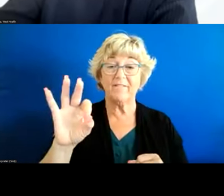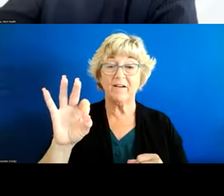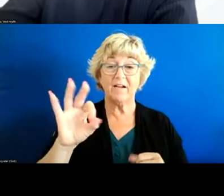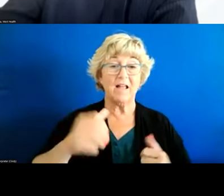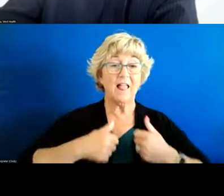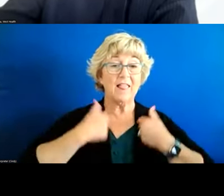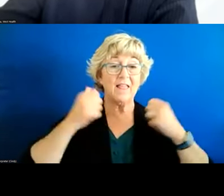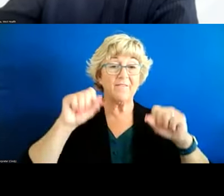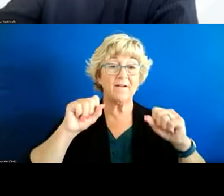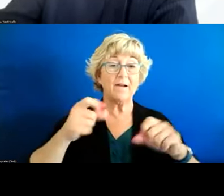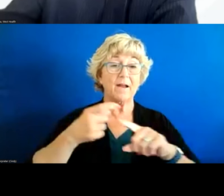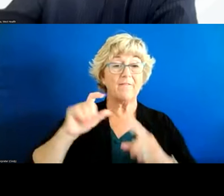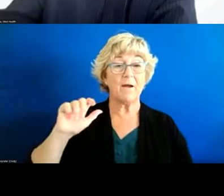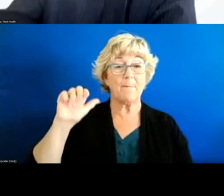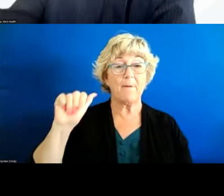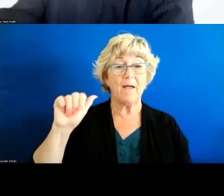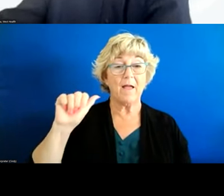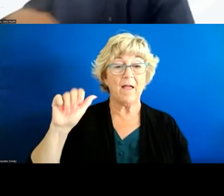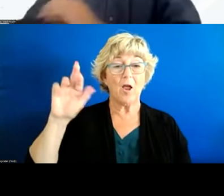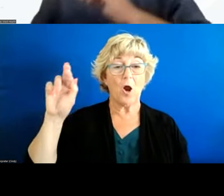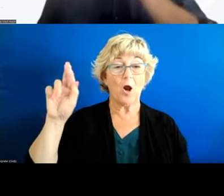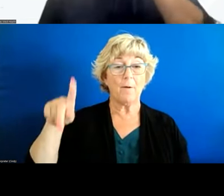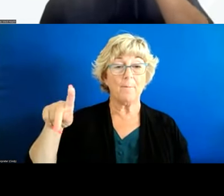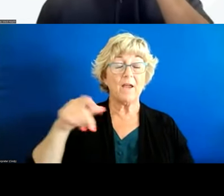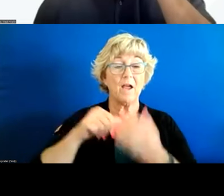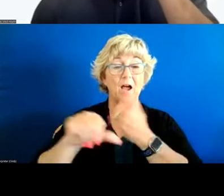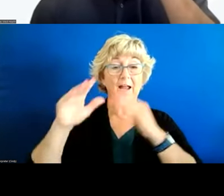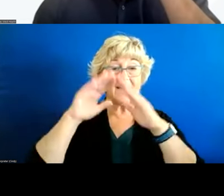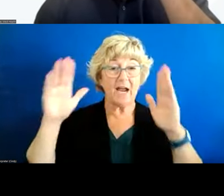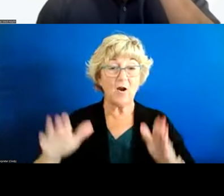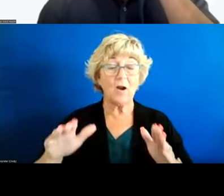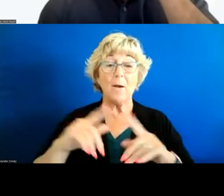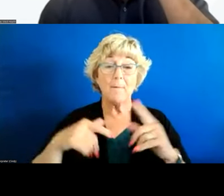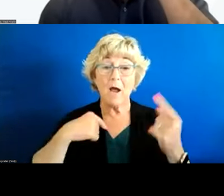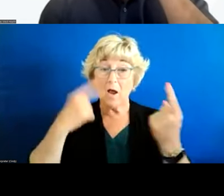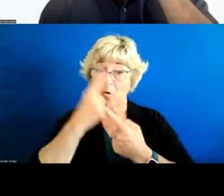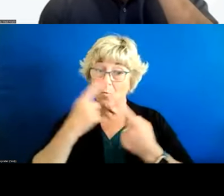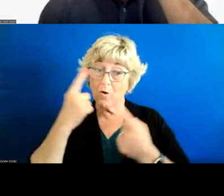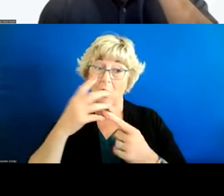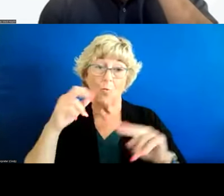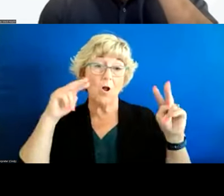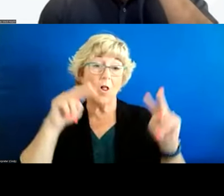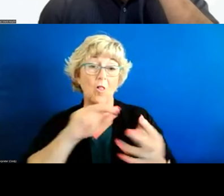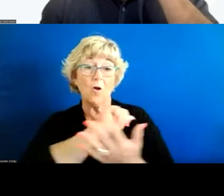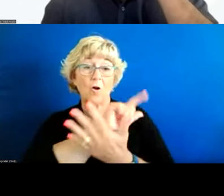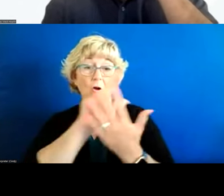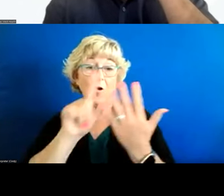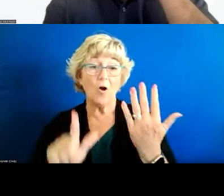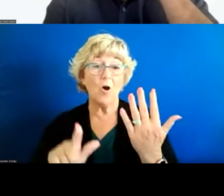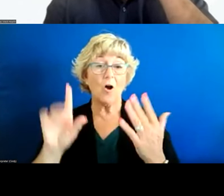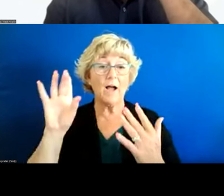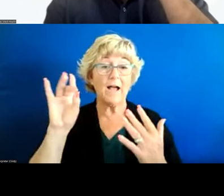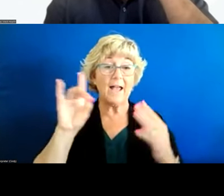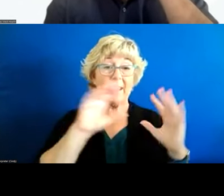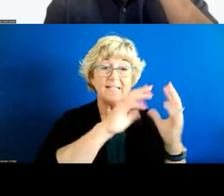livability from aarp that you listed under housing and that's but i wonder if we might also want to look at all of the eight domains as a